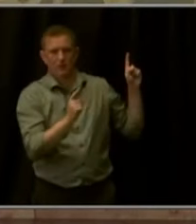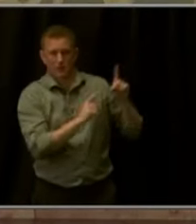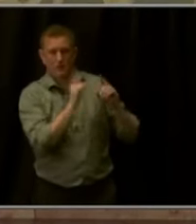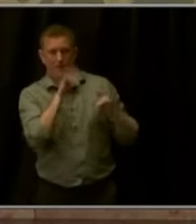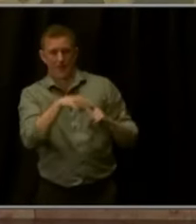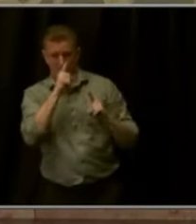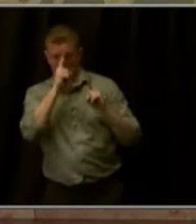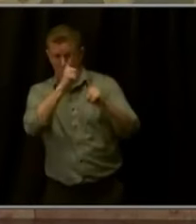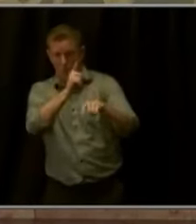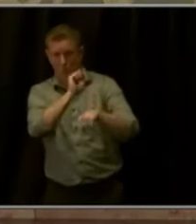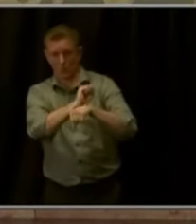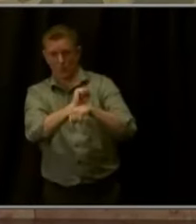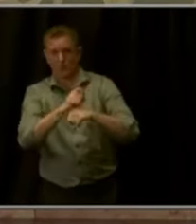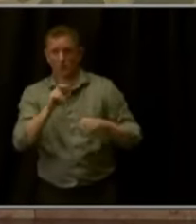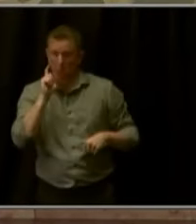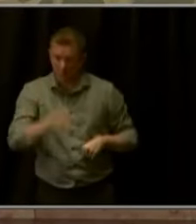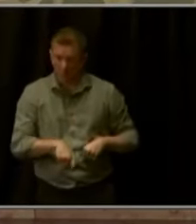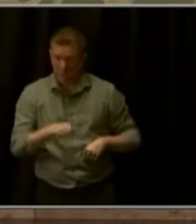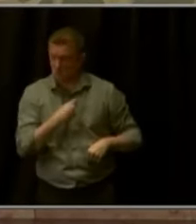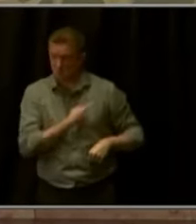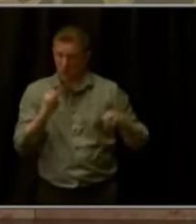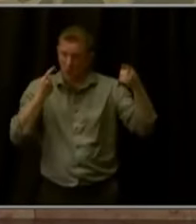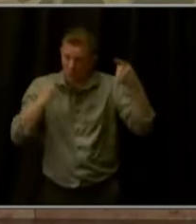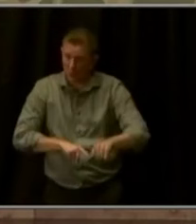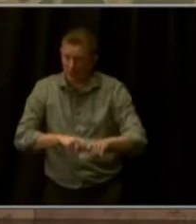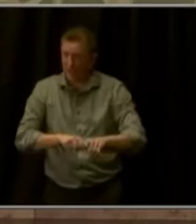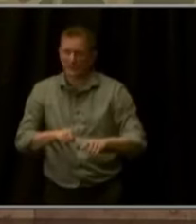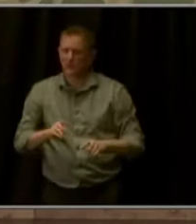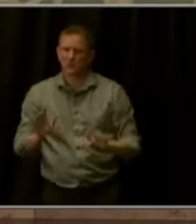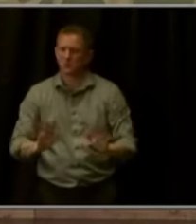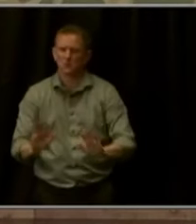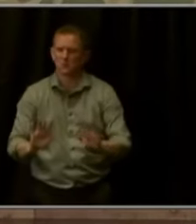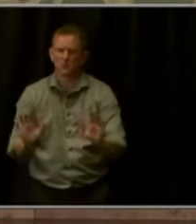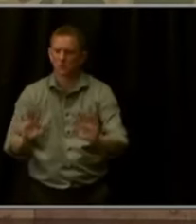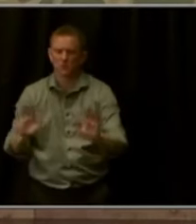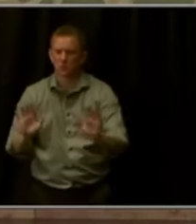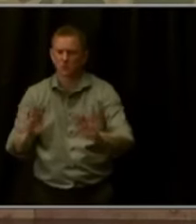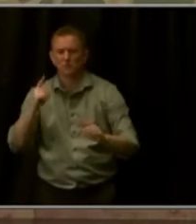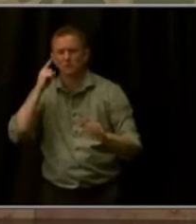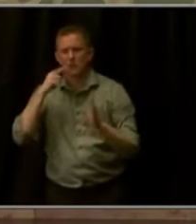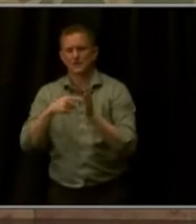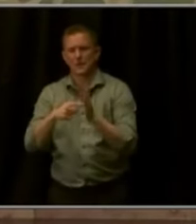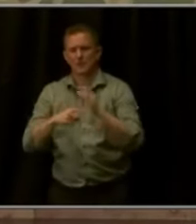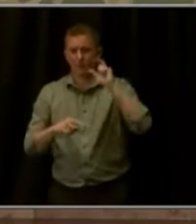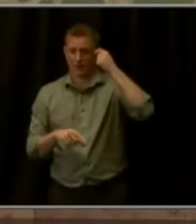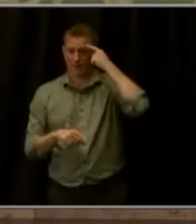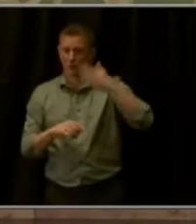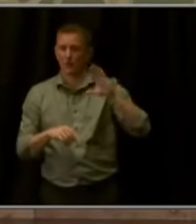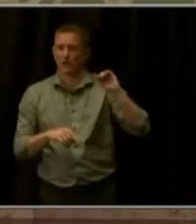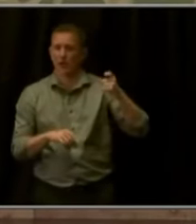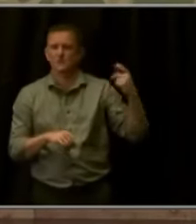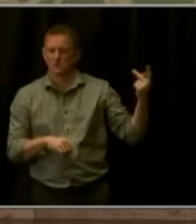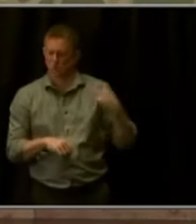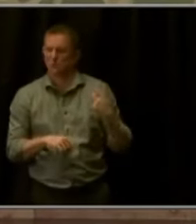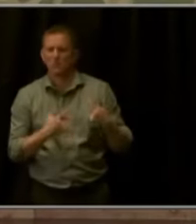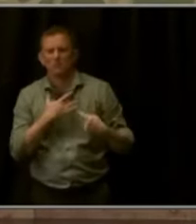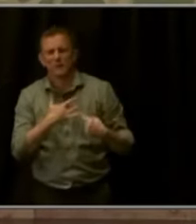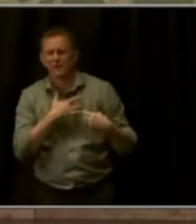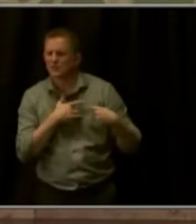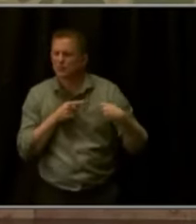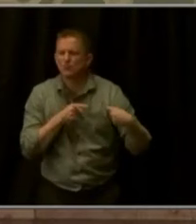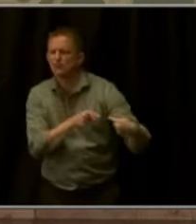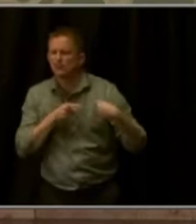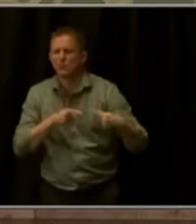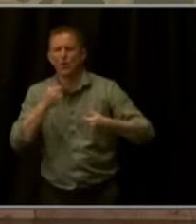on every issue. For instance, Governor Cox and I can't seem to agree on which state has better